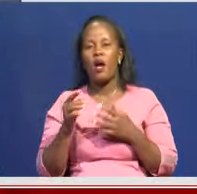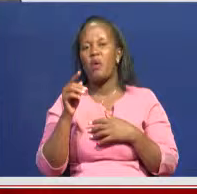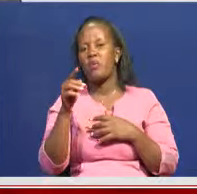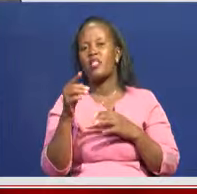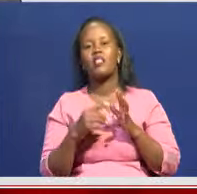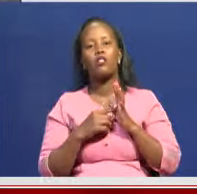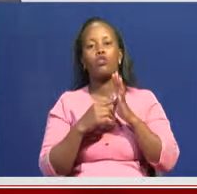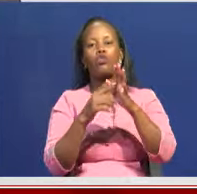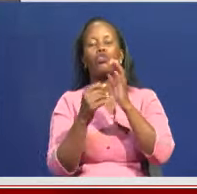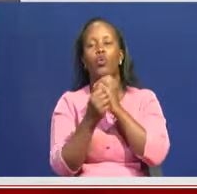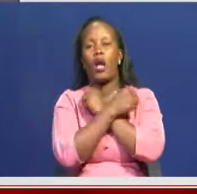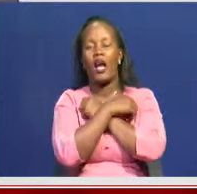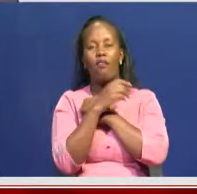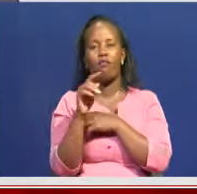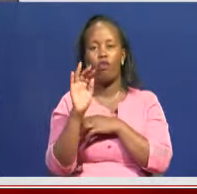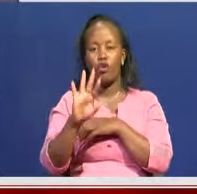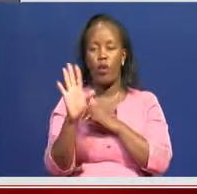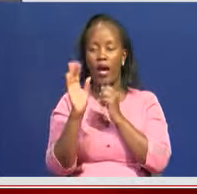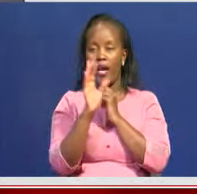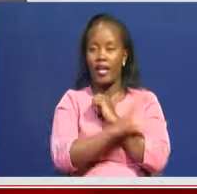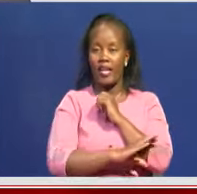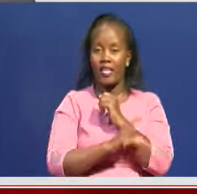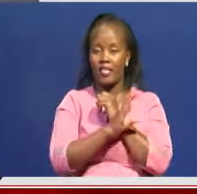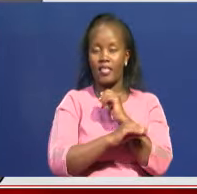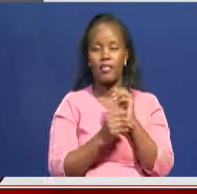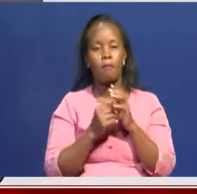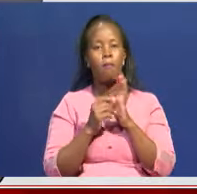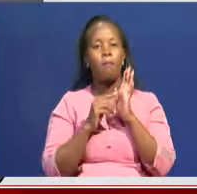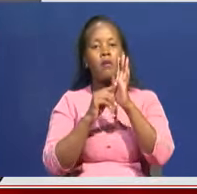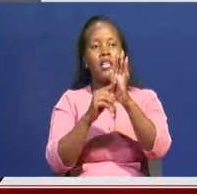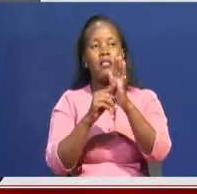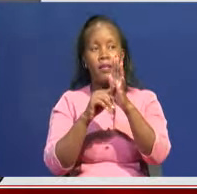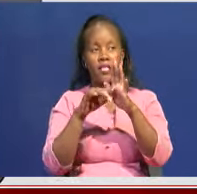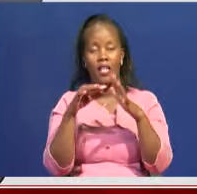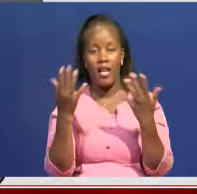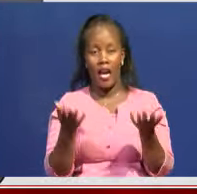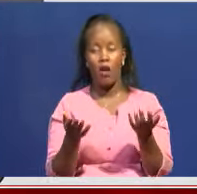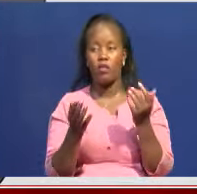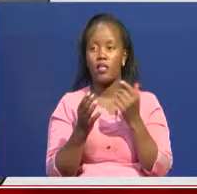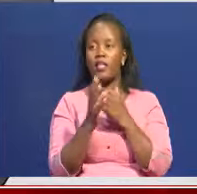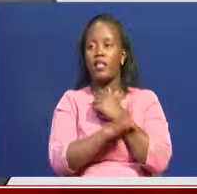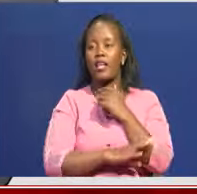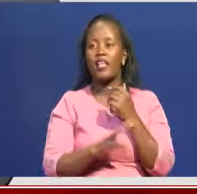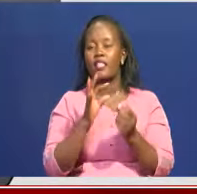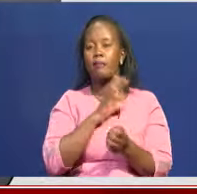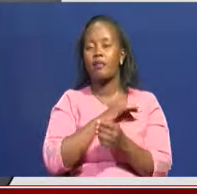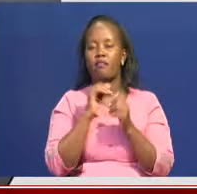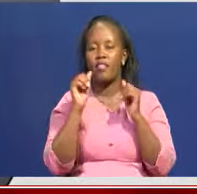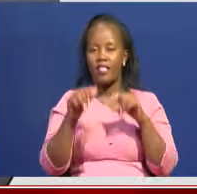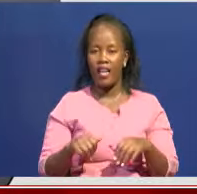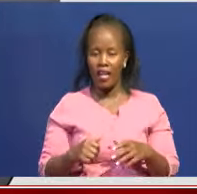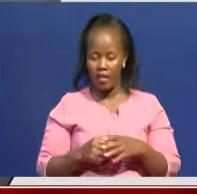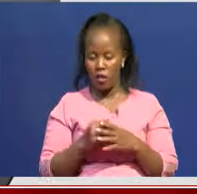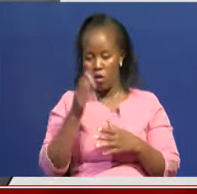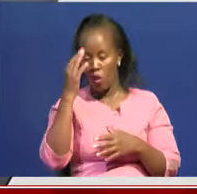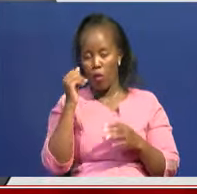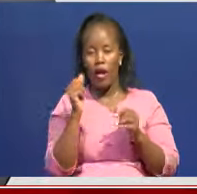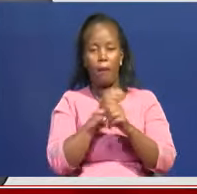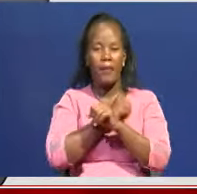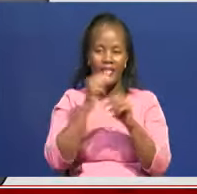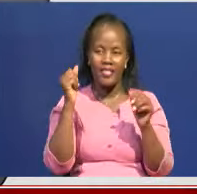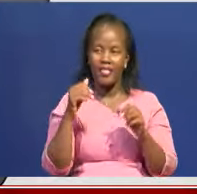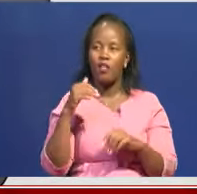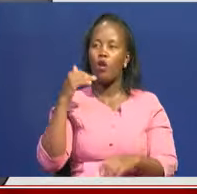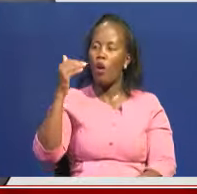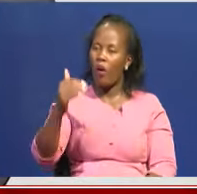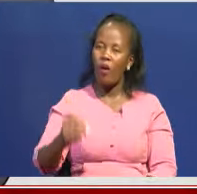you're making reference to, and particularly on how the country can gain from it. Because the President has consistently mentioned about the